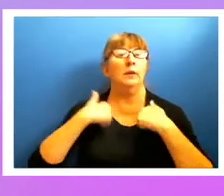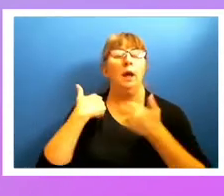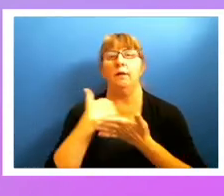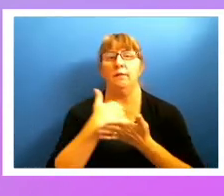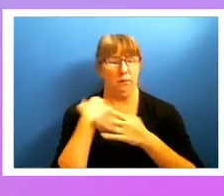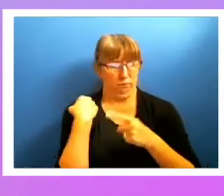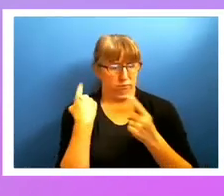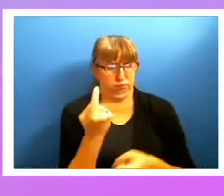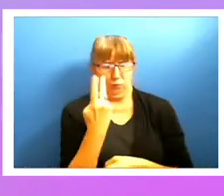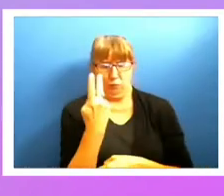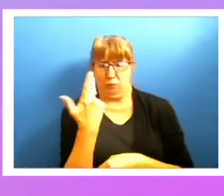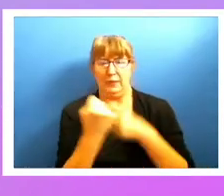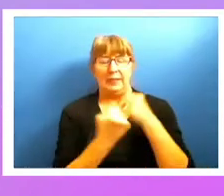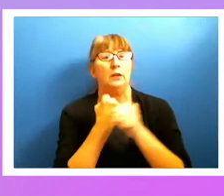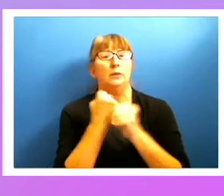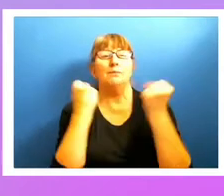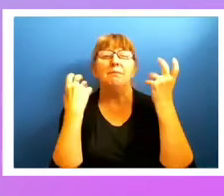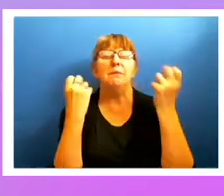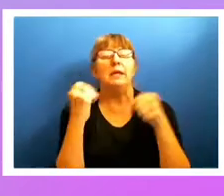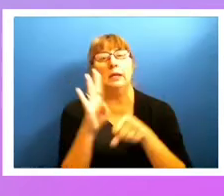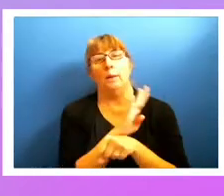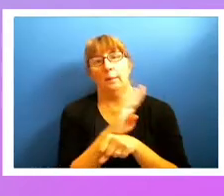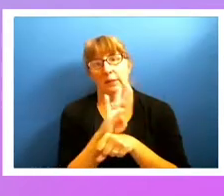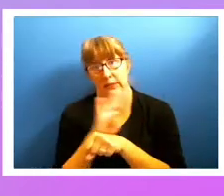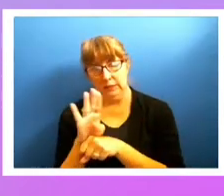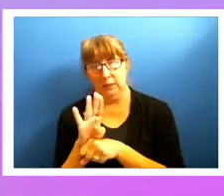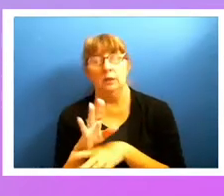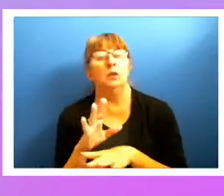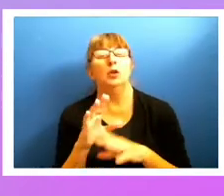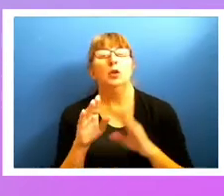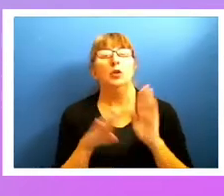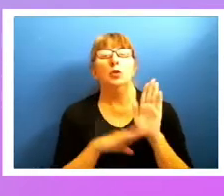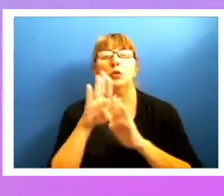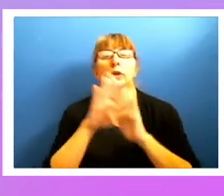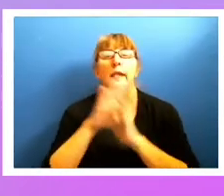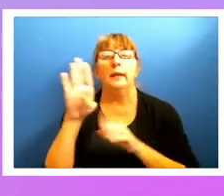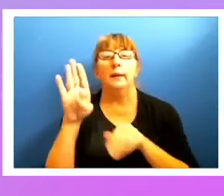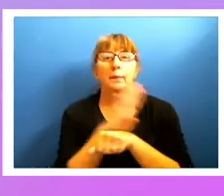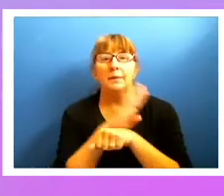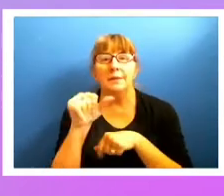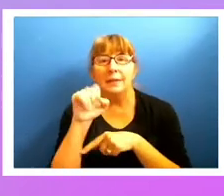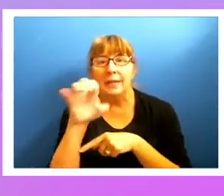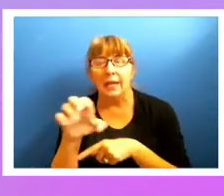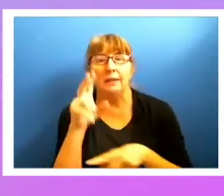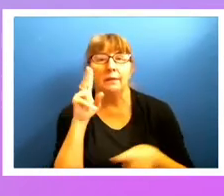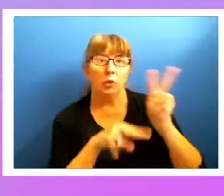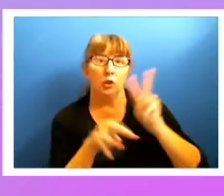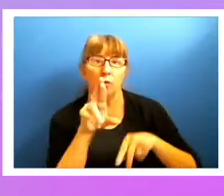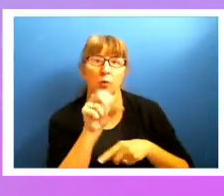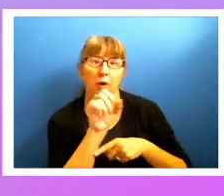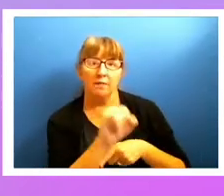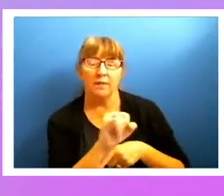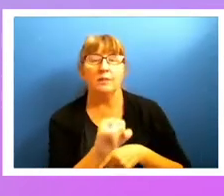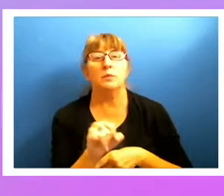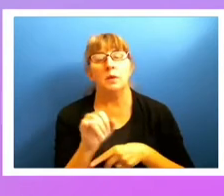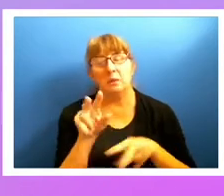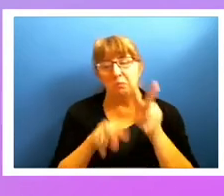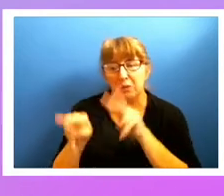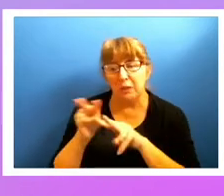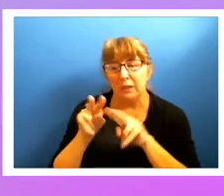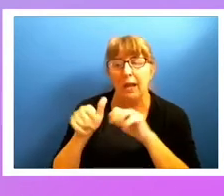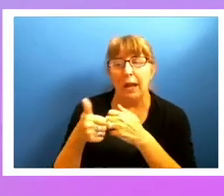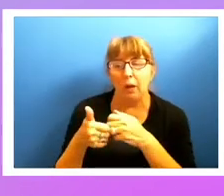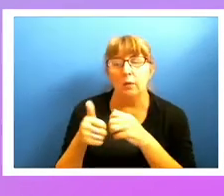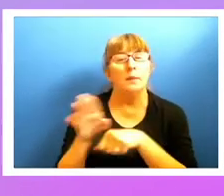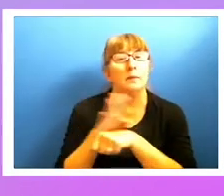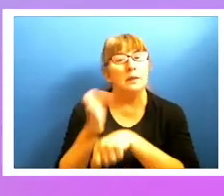three years, dozens of companies create a business case and look at the return on investment and look at how they can improve their business and get the funding